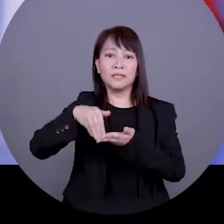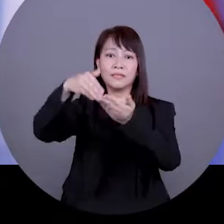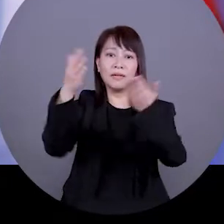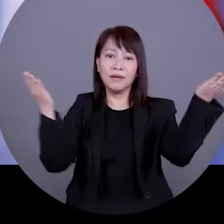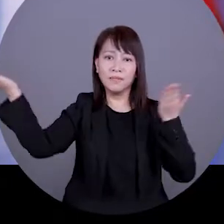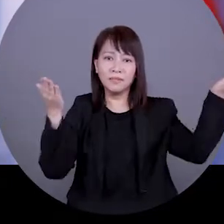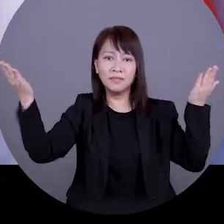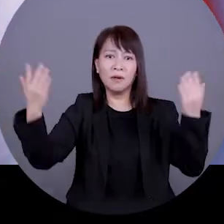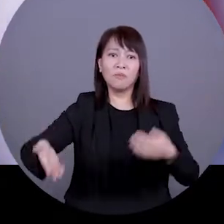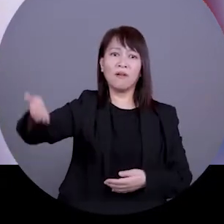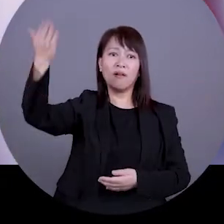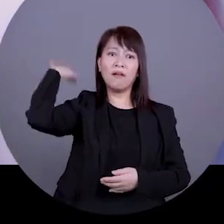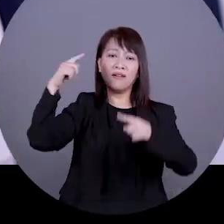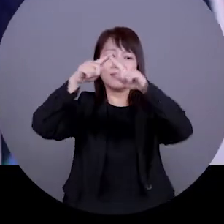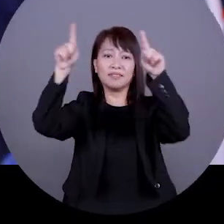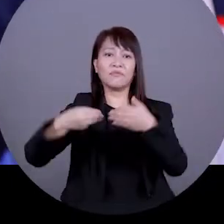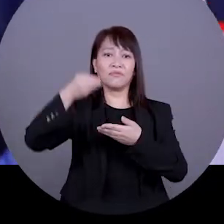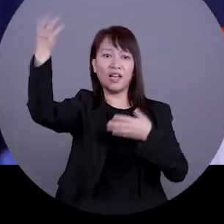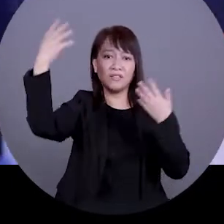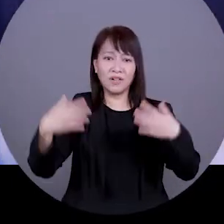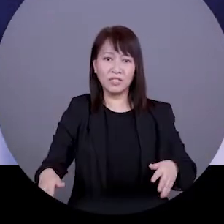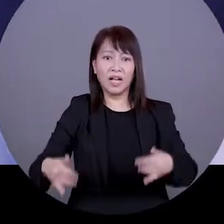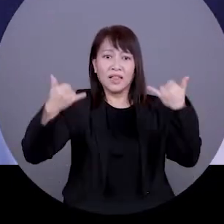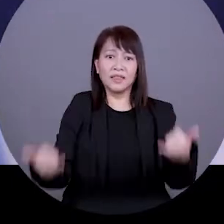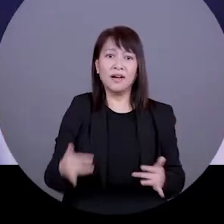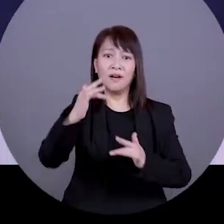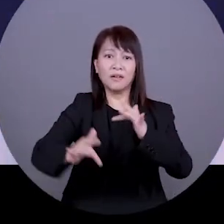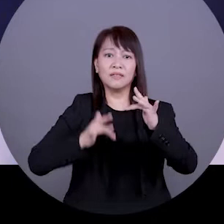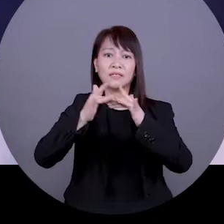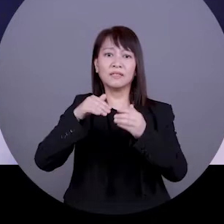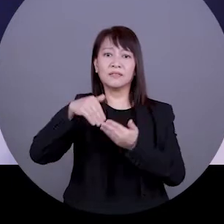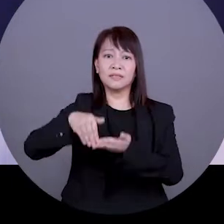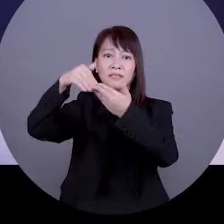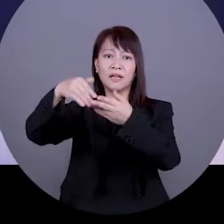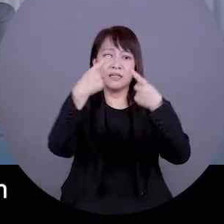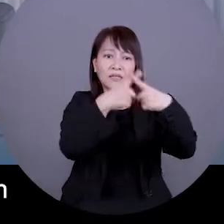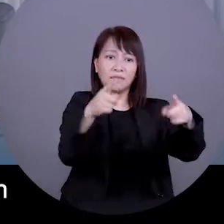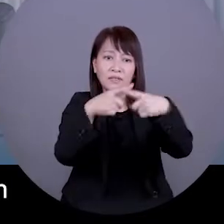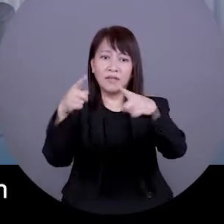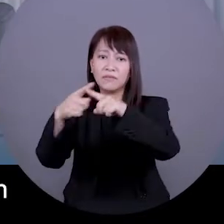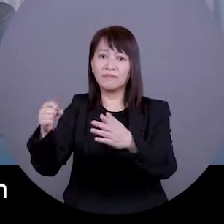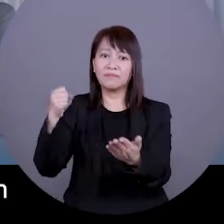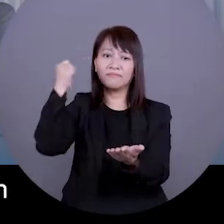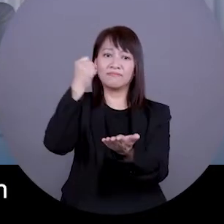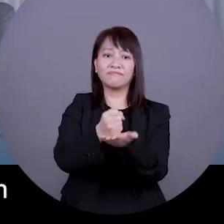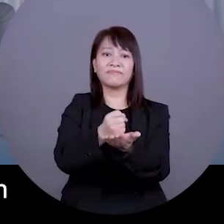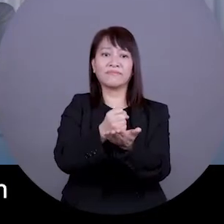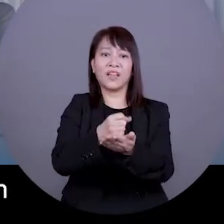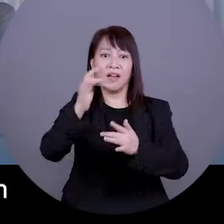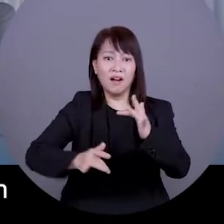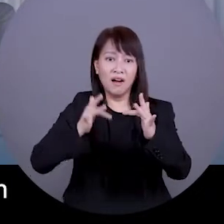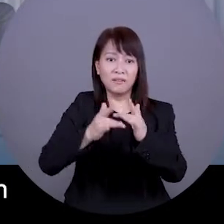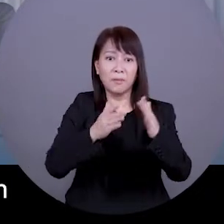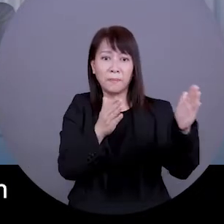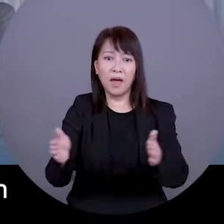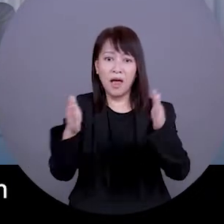existing means for submission of applications, you can now complete the entire process of visa application online. One-stop electronic services cater